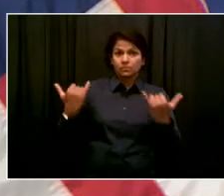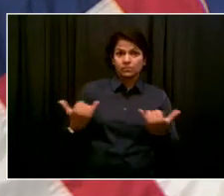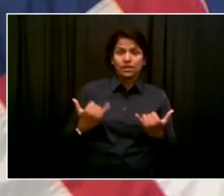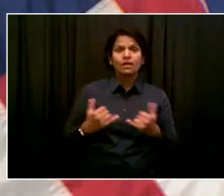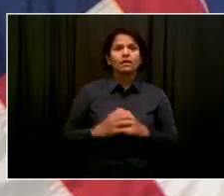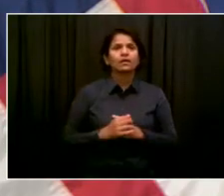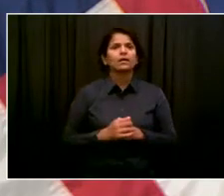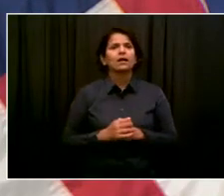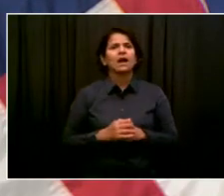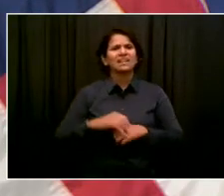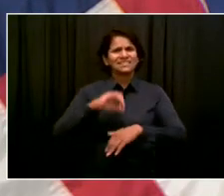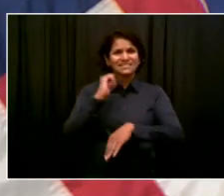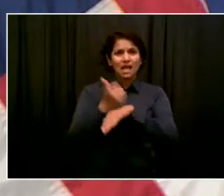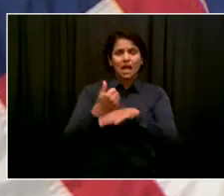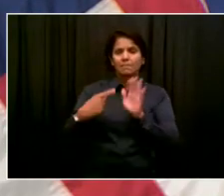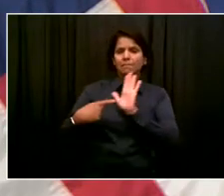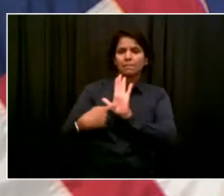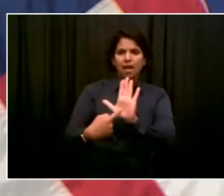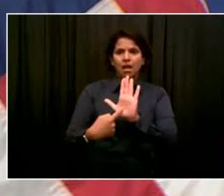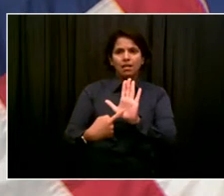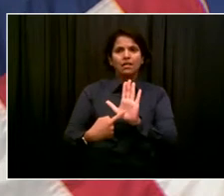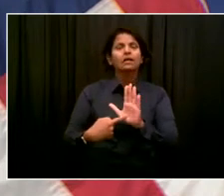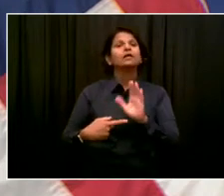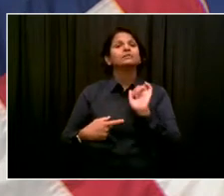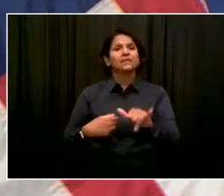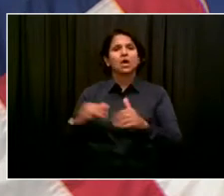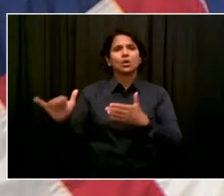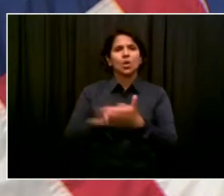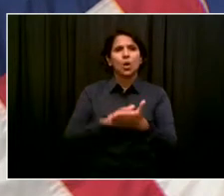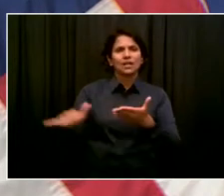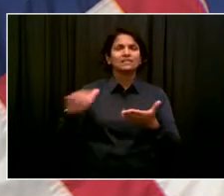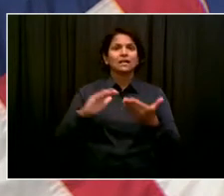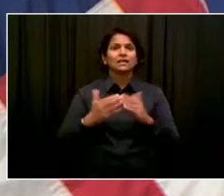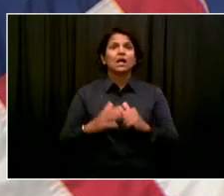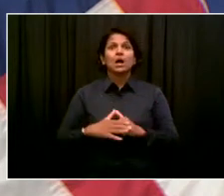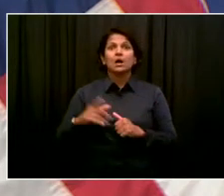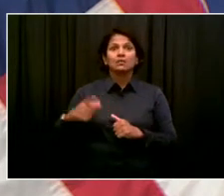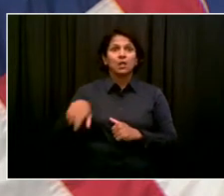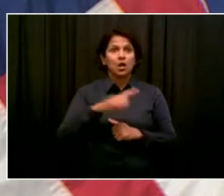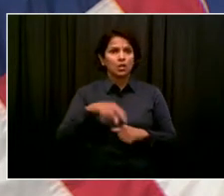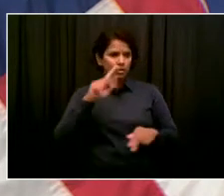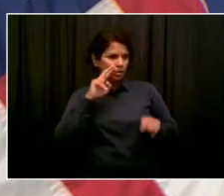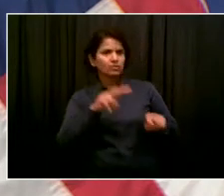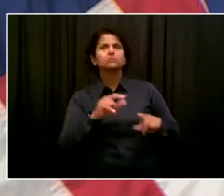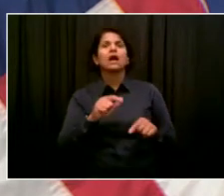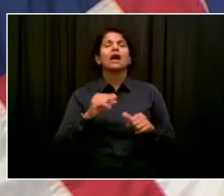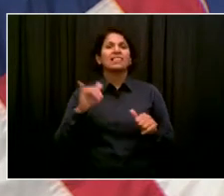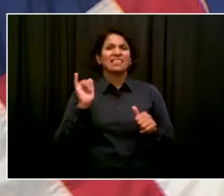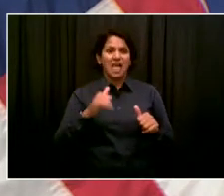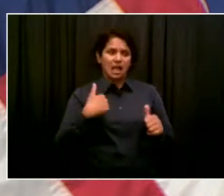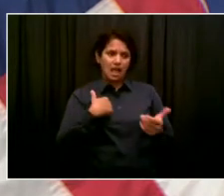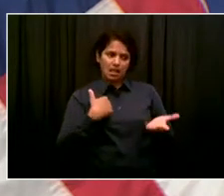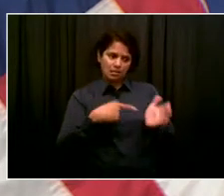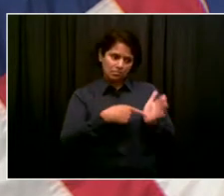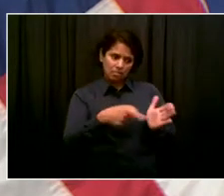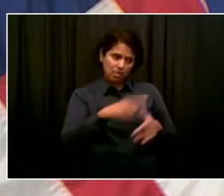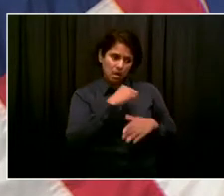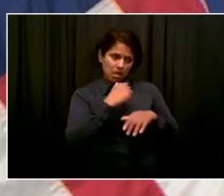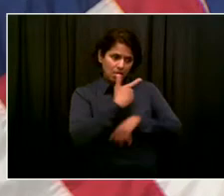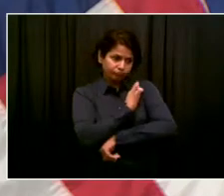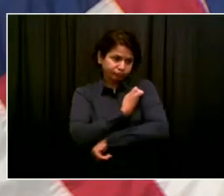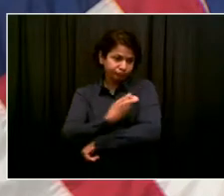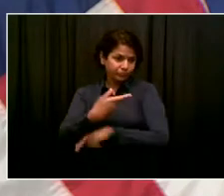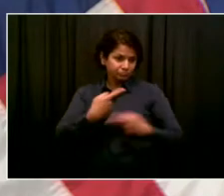that entails inspiration, but also obligation. We serve New Yorkers, and nothing is more important than their